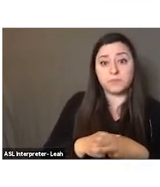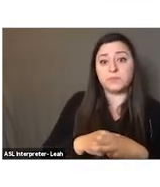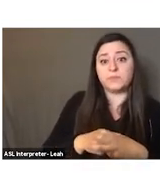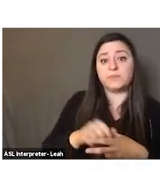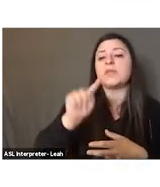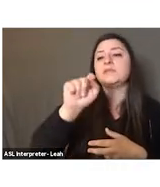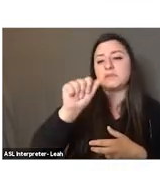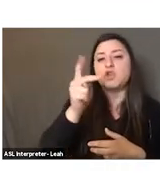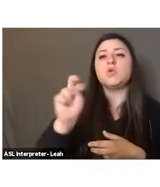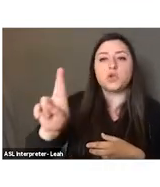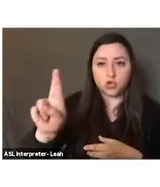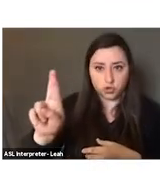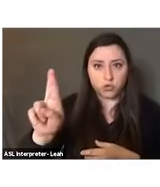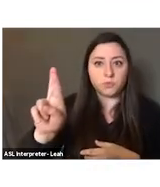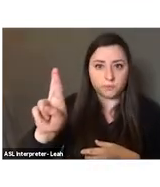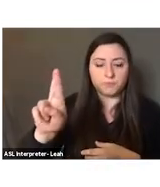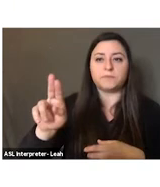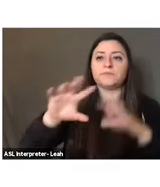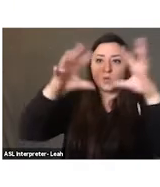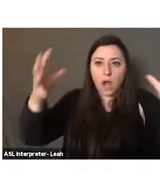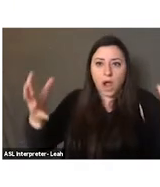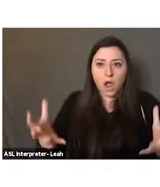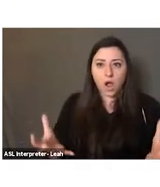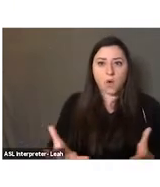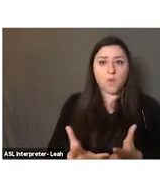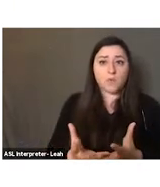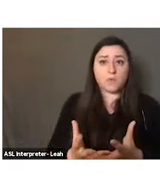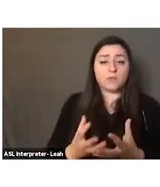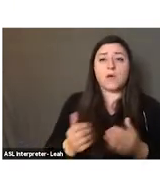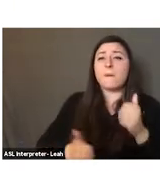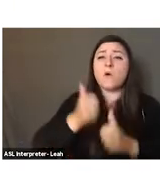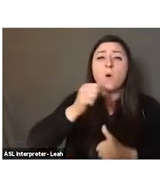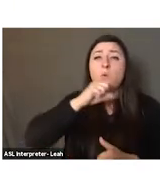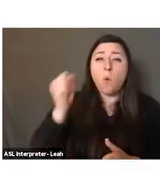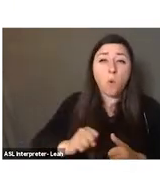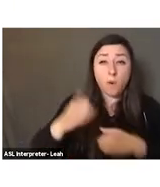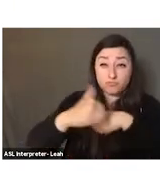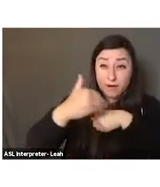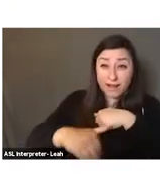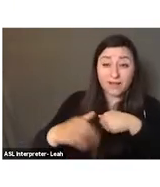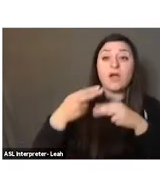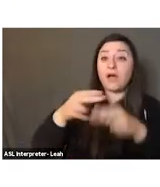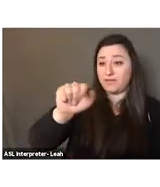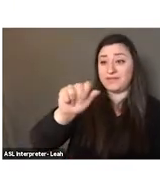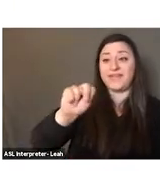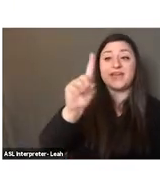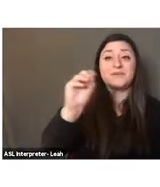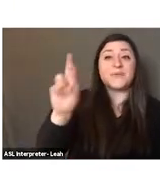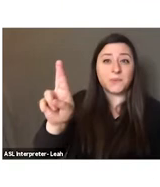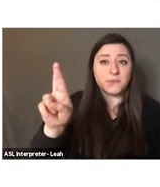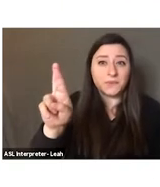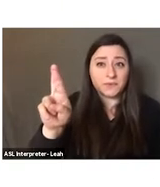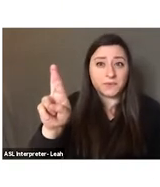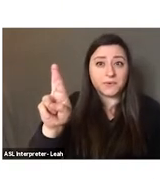denotes an oval or a round shape. Our oldest kind of bread is called Tanur. We also do produce